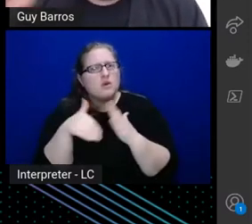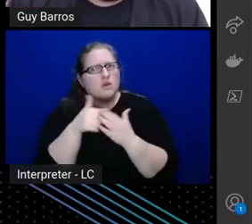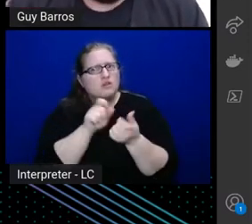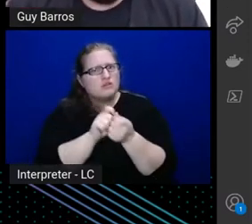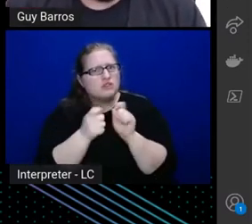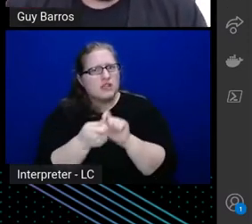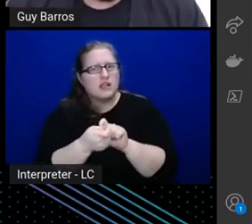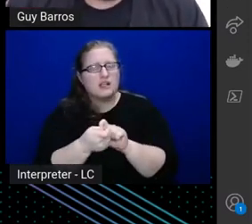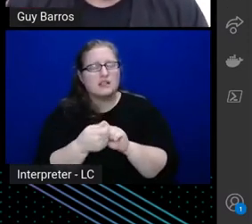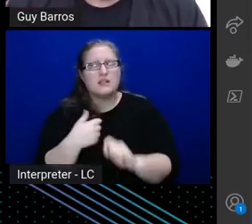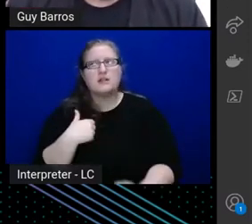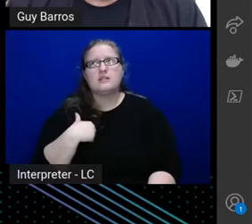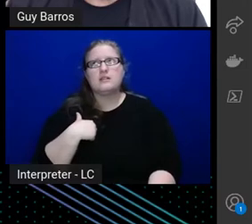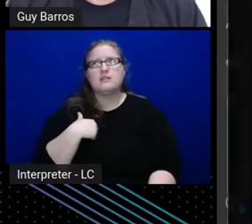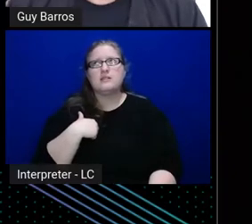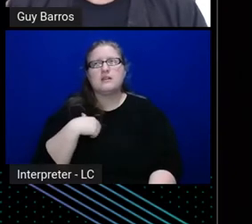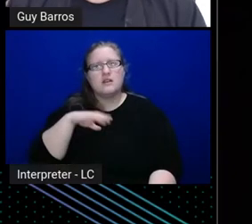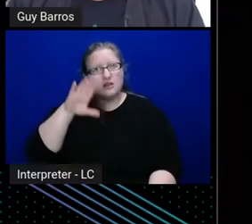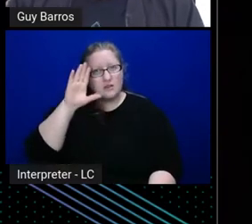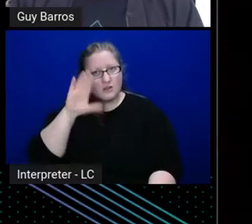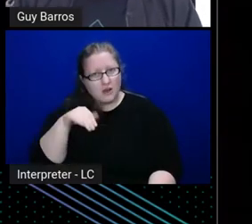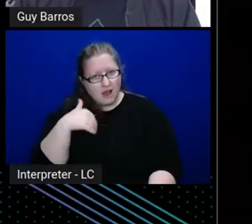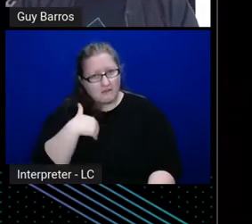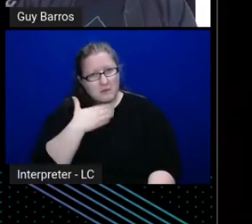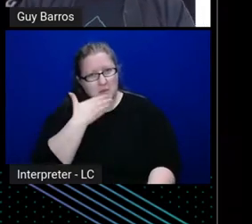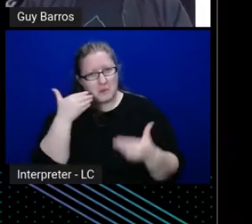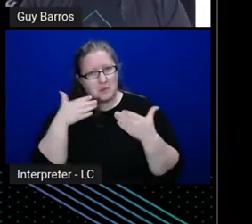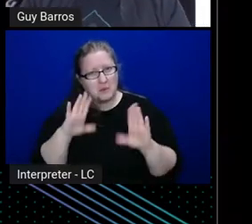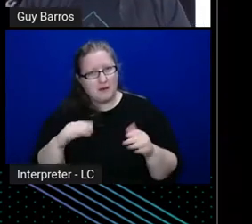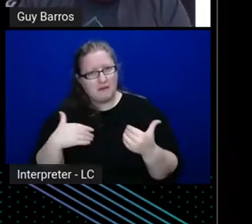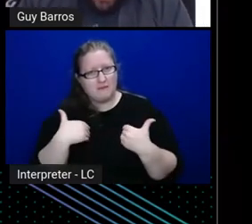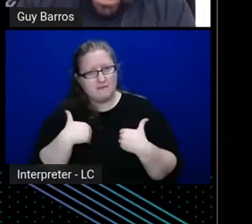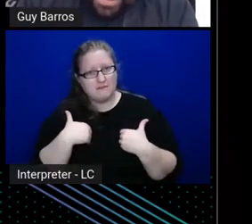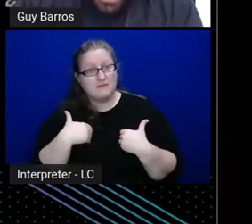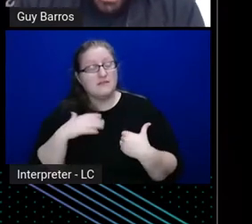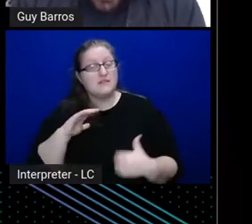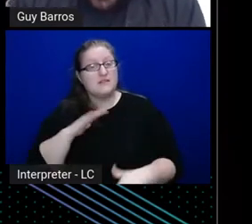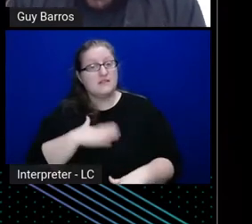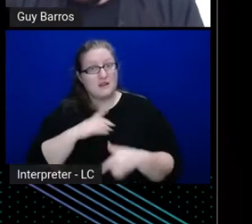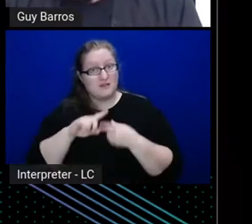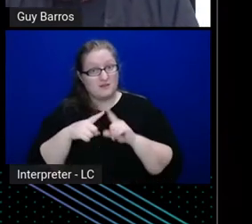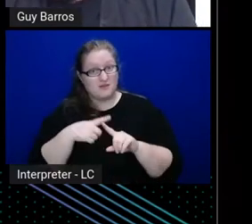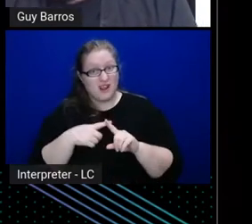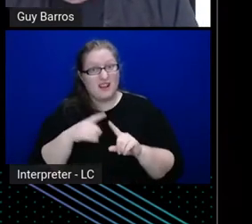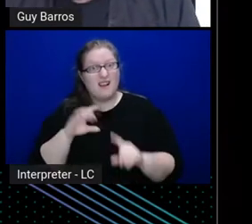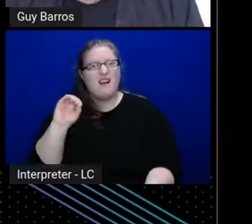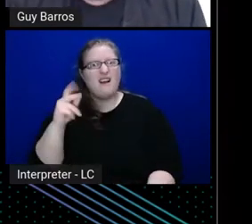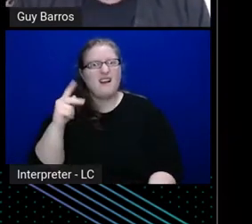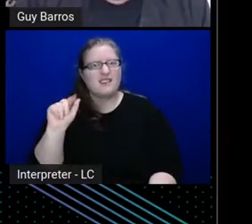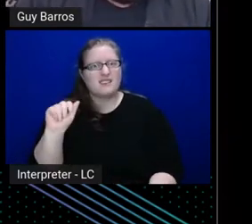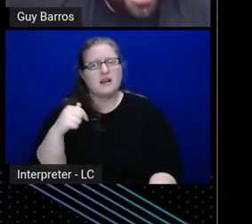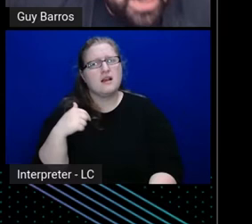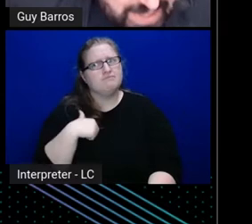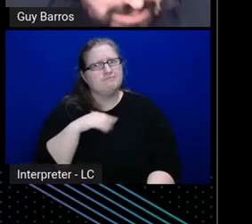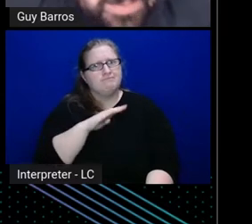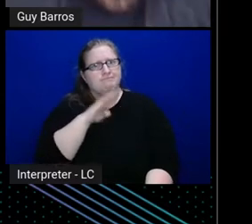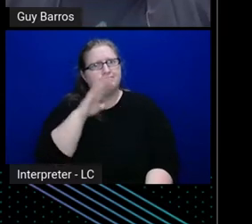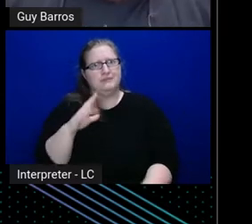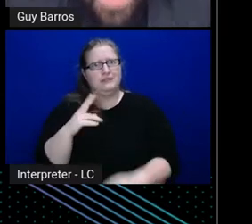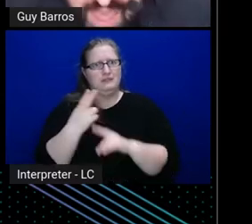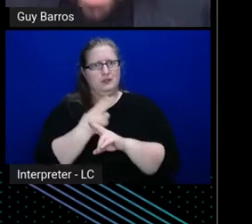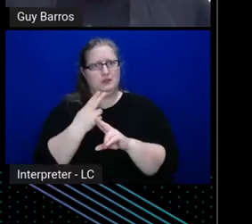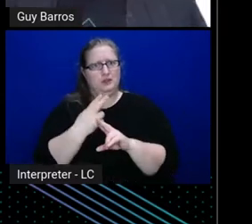better way of doing this, our good friend Okta, and I've never had used Okta before at that point in time,